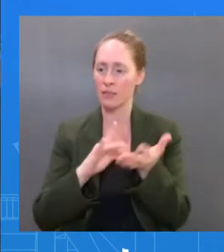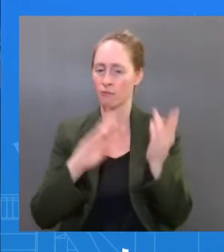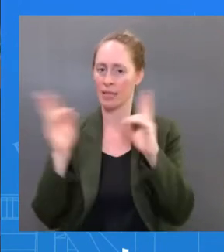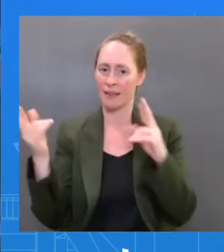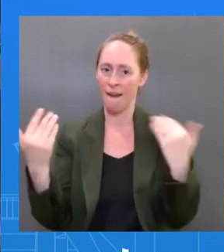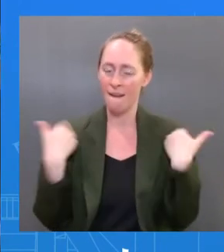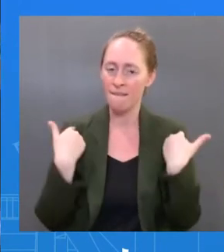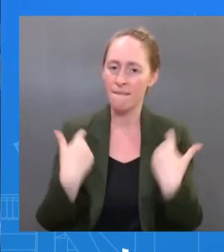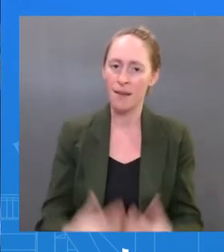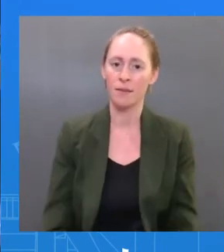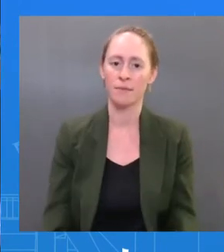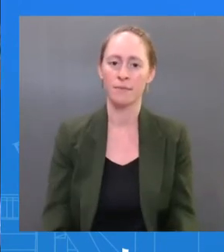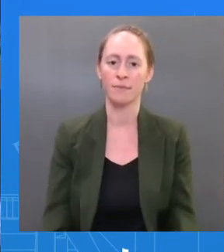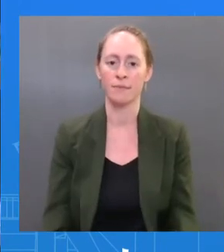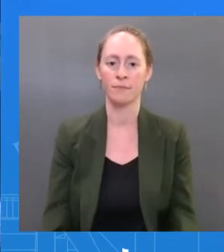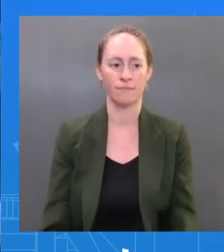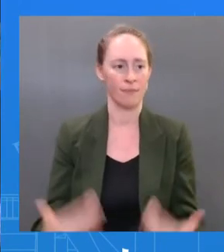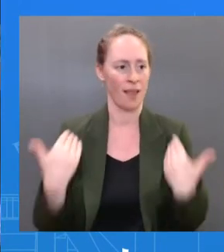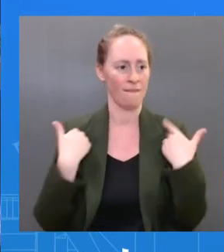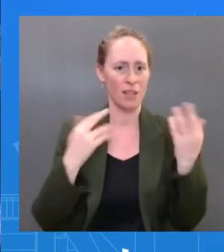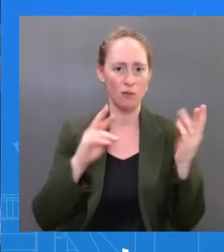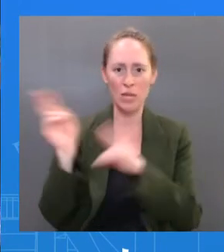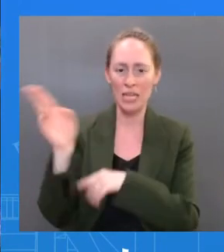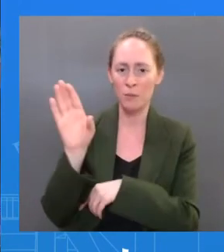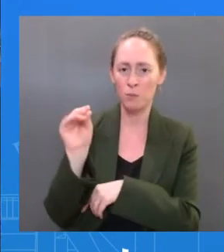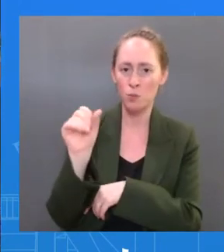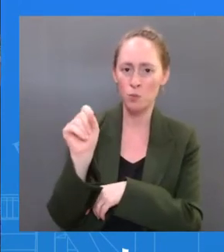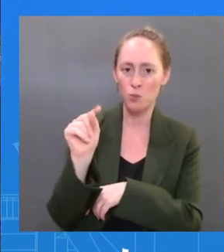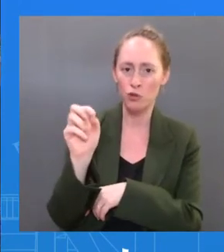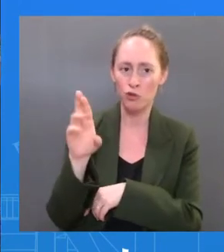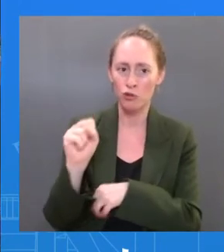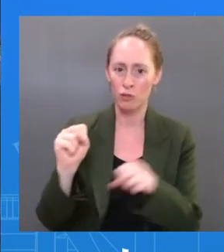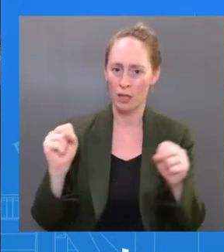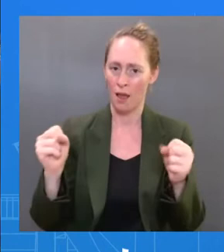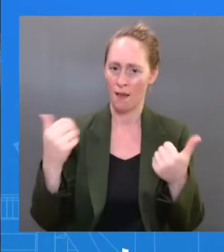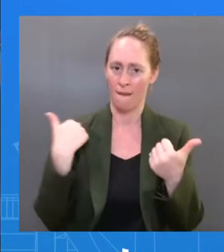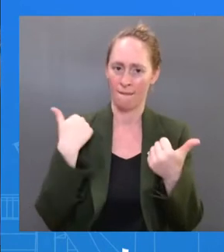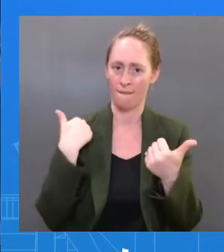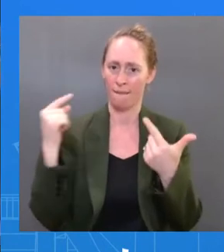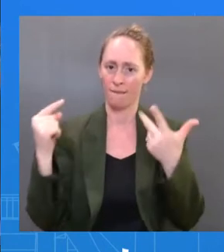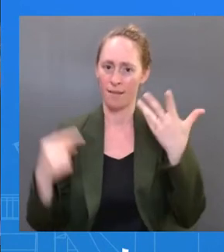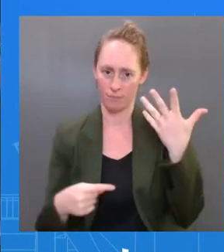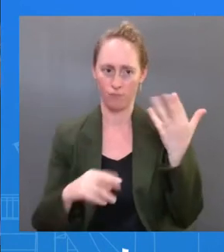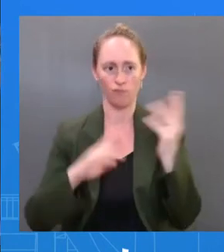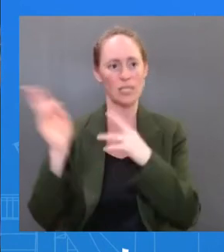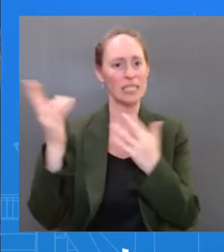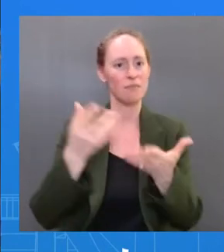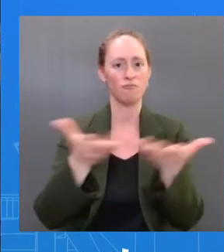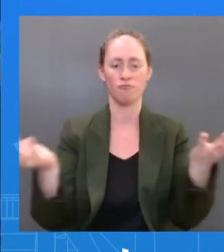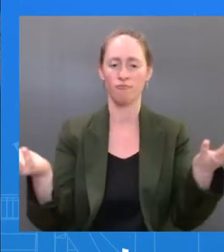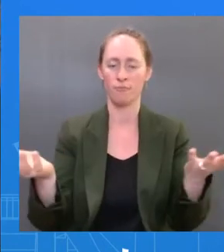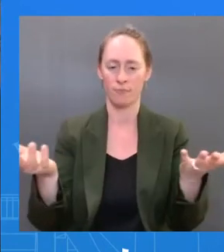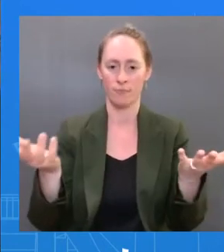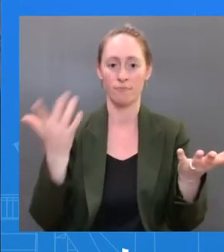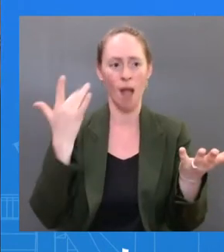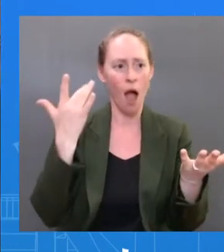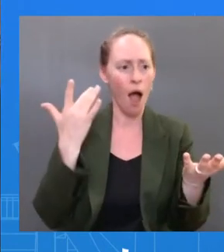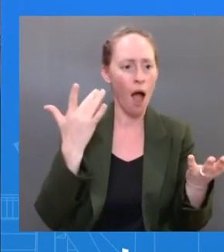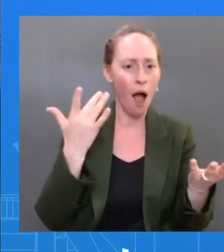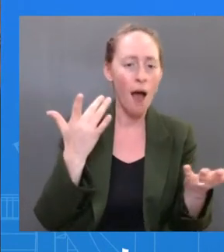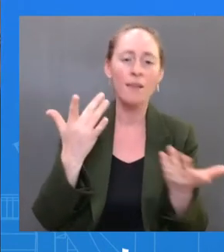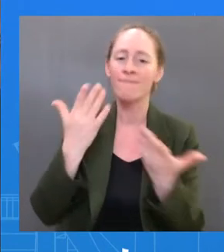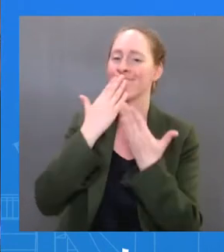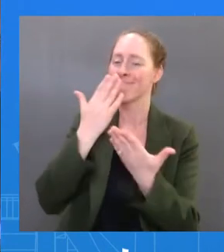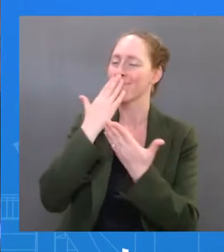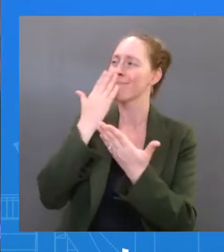And — and then we have Pax Lobid that is made available because of this President. So what I'm trying to say is the moment that we're in right now